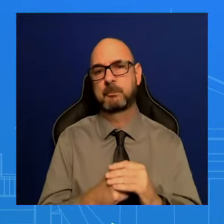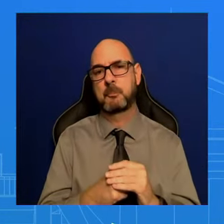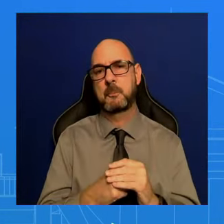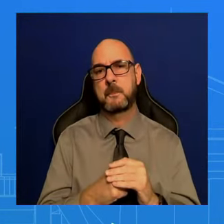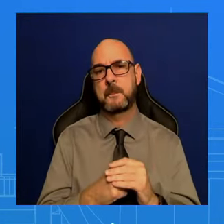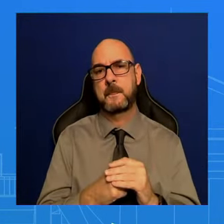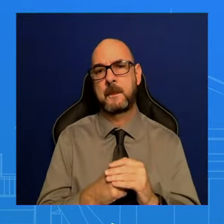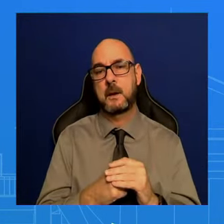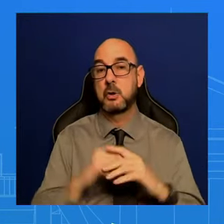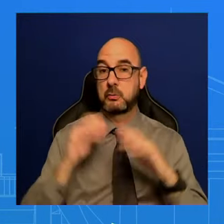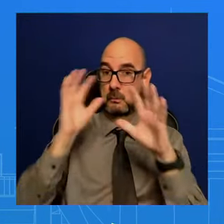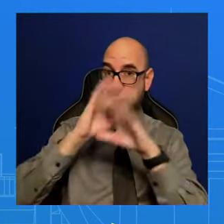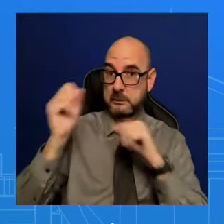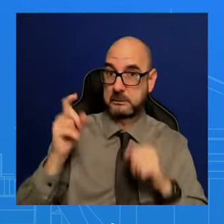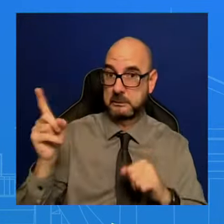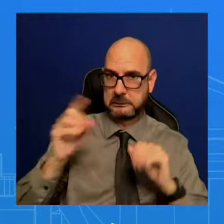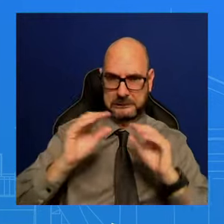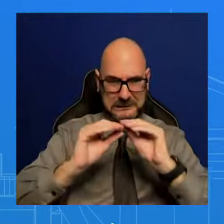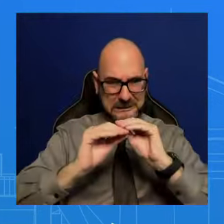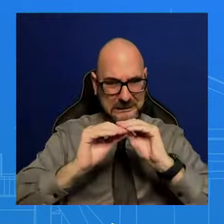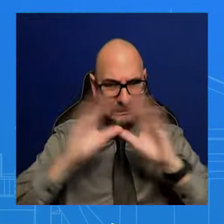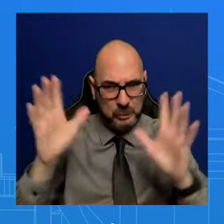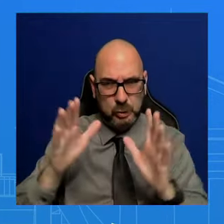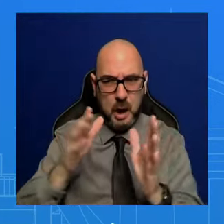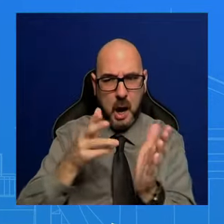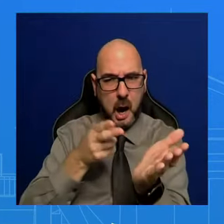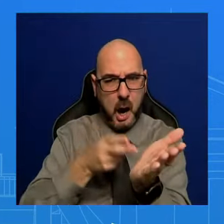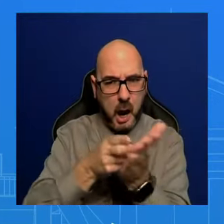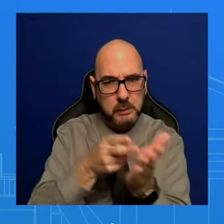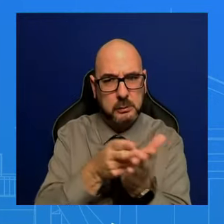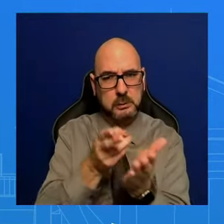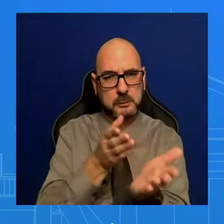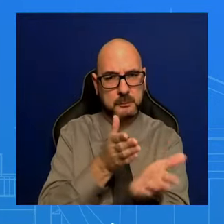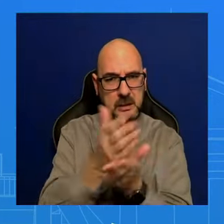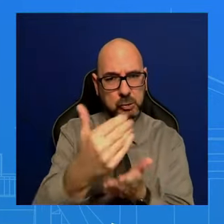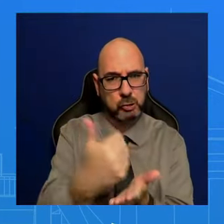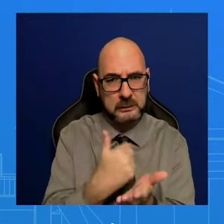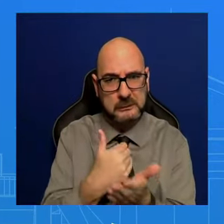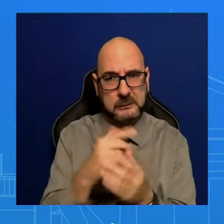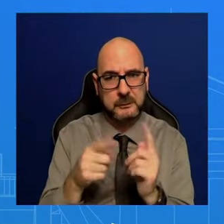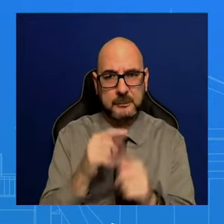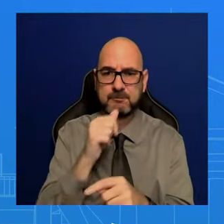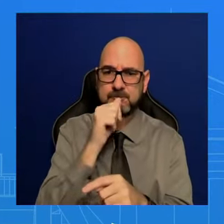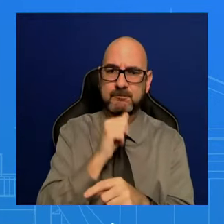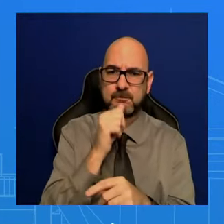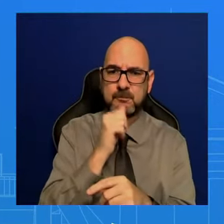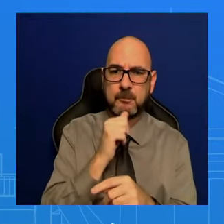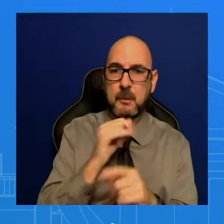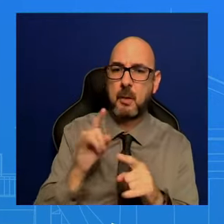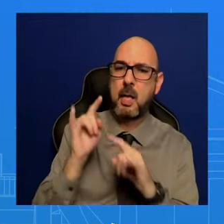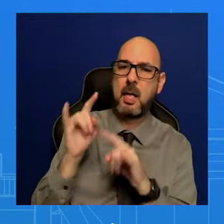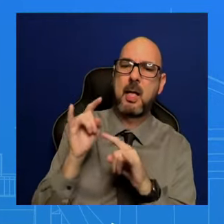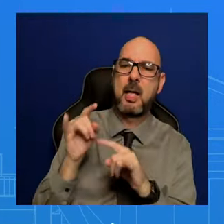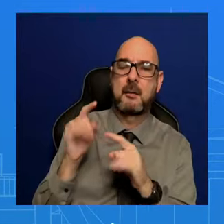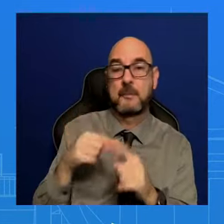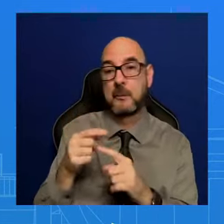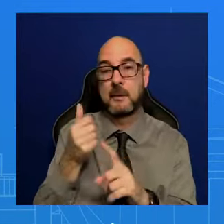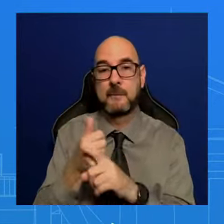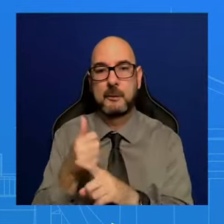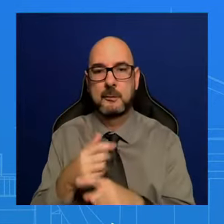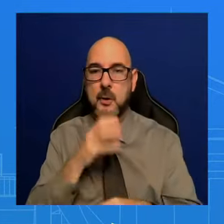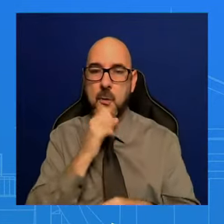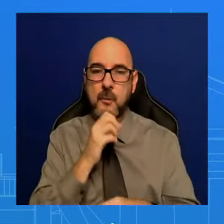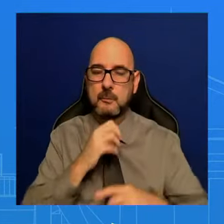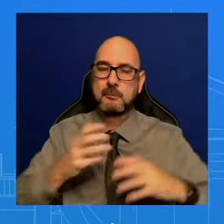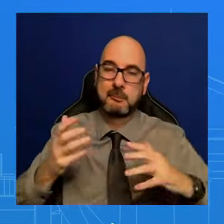very honest about his age. He knows that. He makes jokes about it, right? He makes jokes about his friend Jimmy Madison, right? He gets